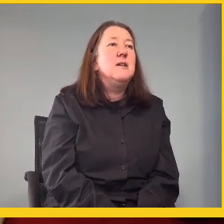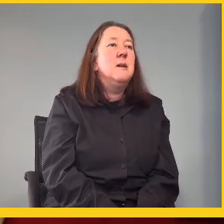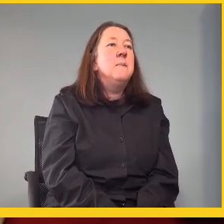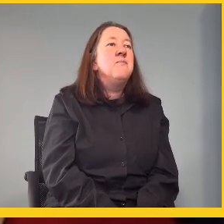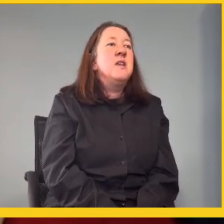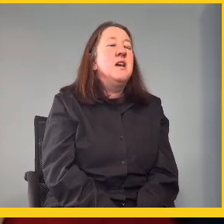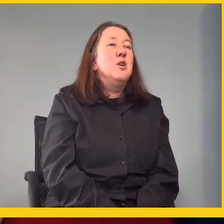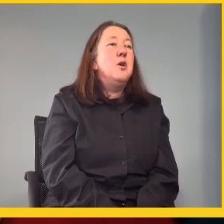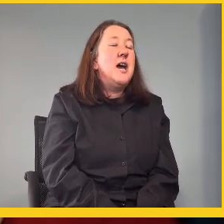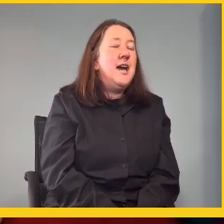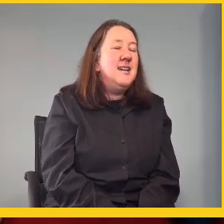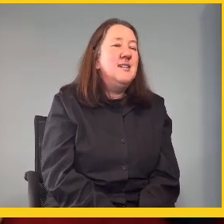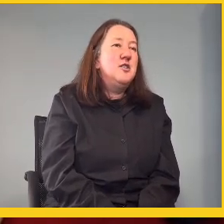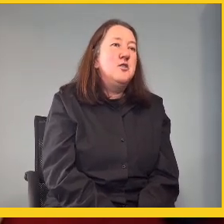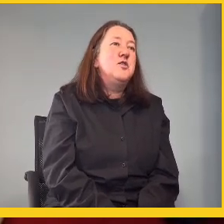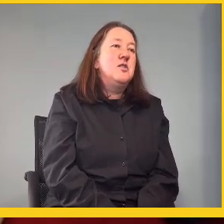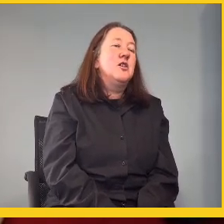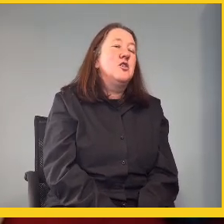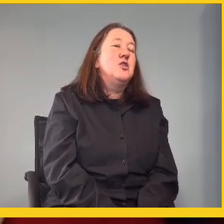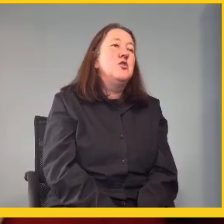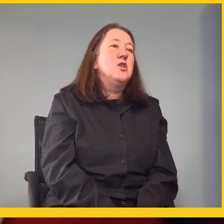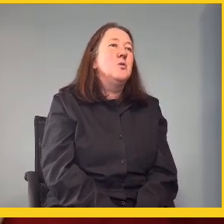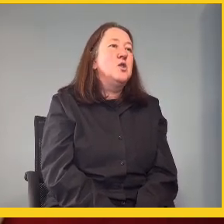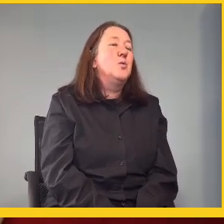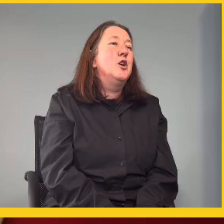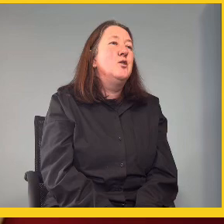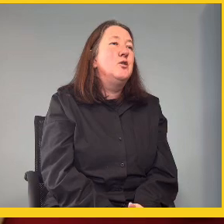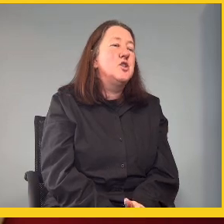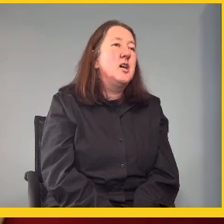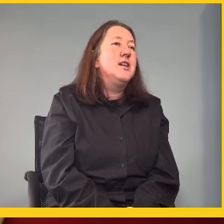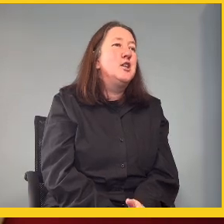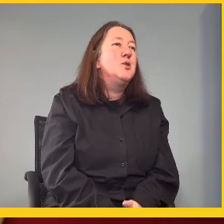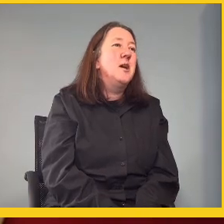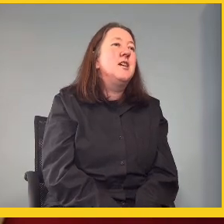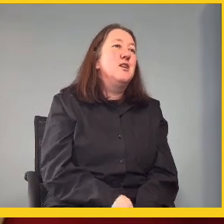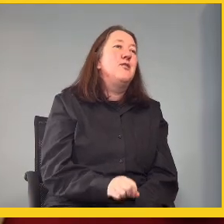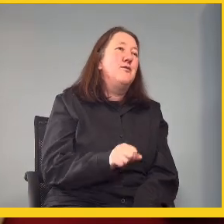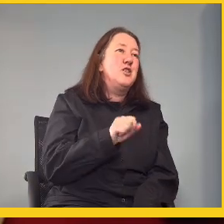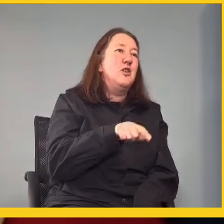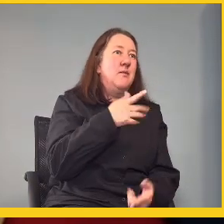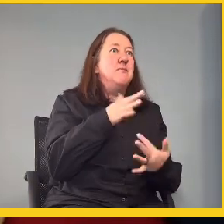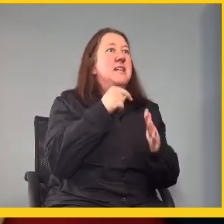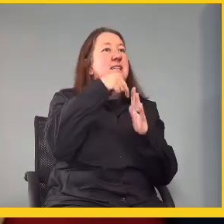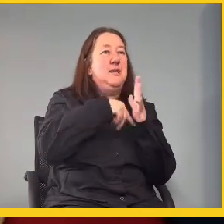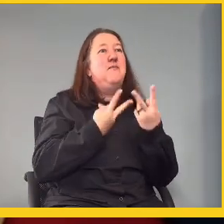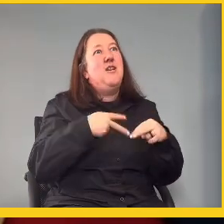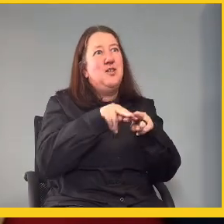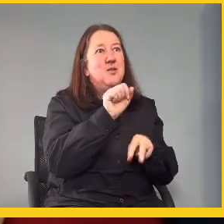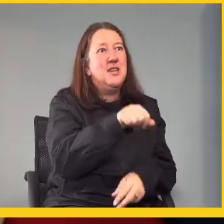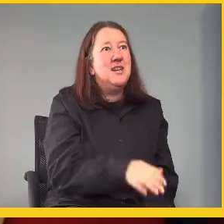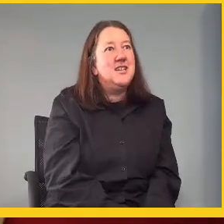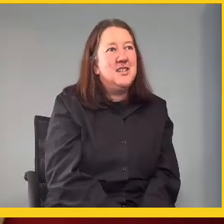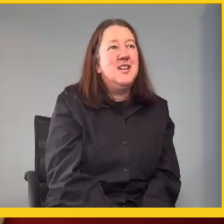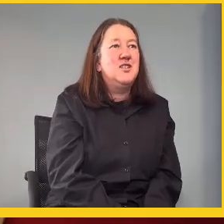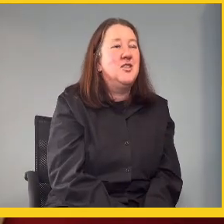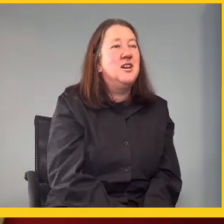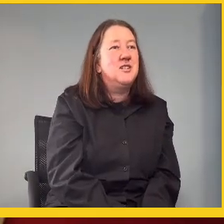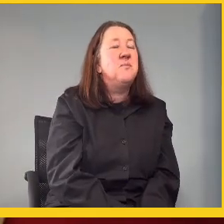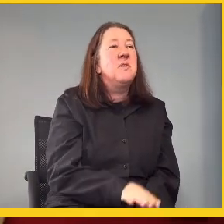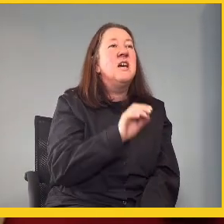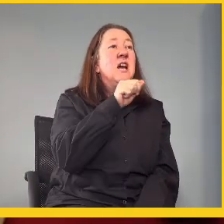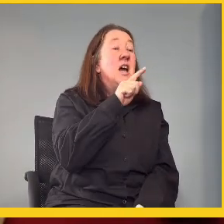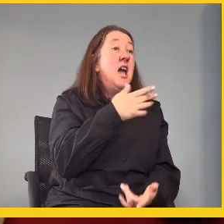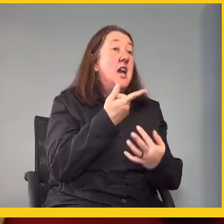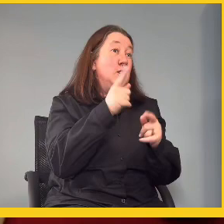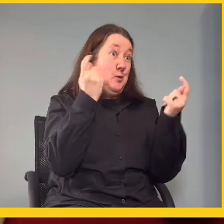committee, who added it to the Constitution, was the one who decided just added a deep value to it. Yeah. And of